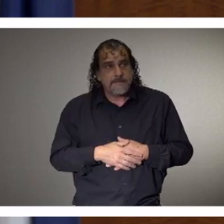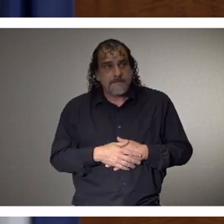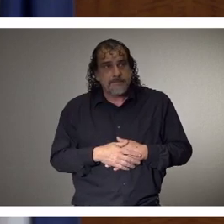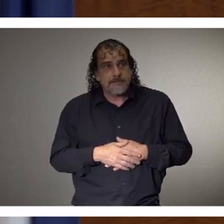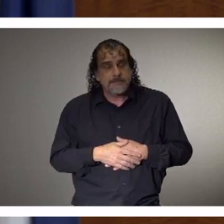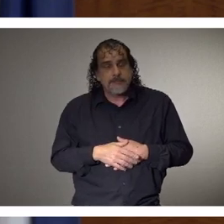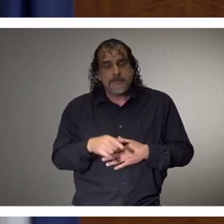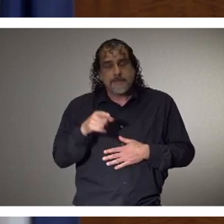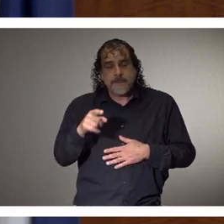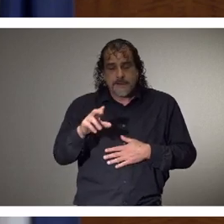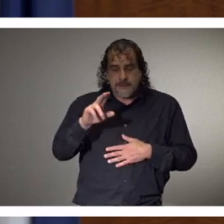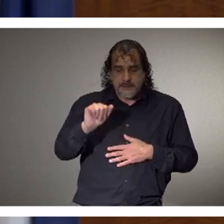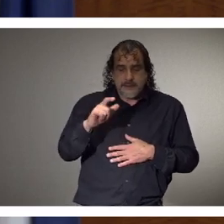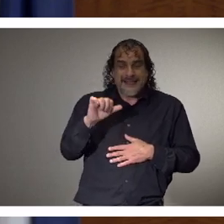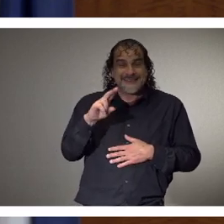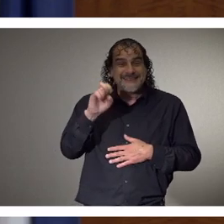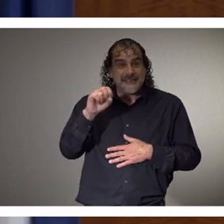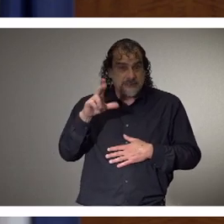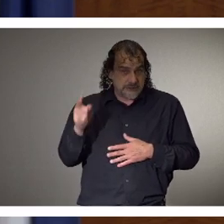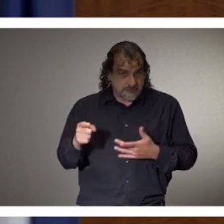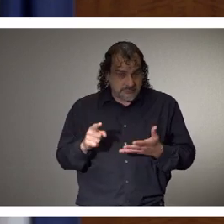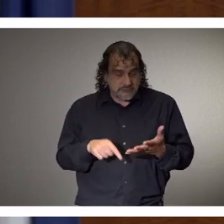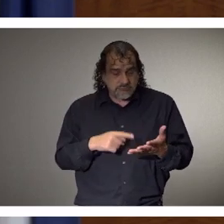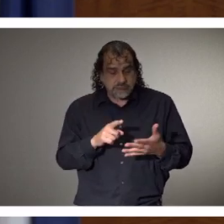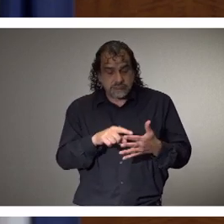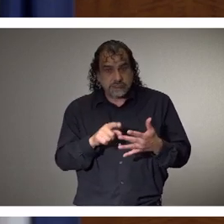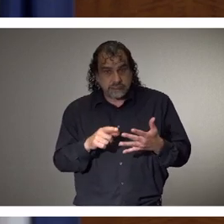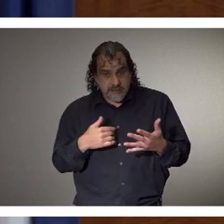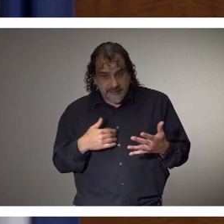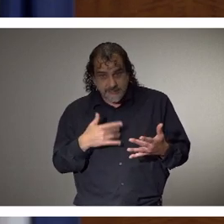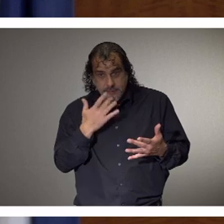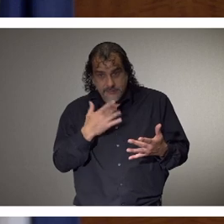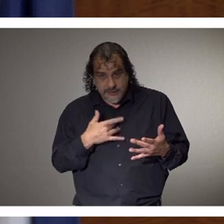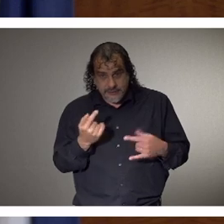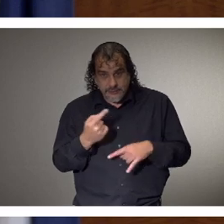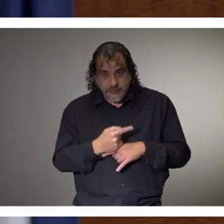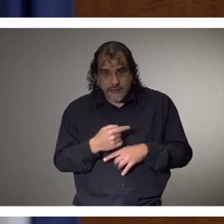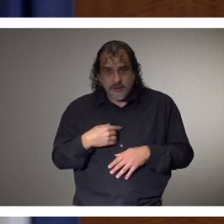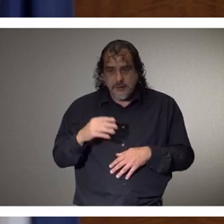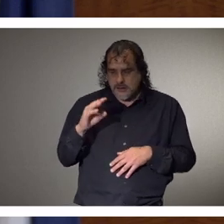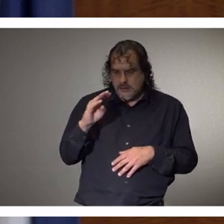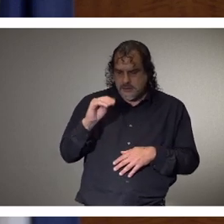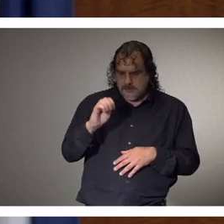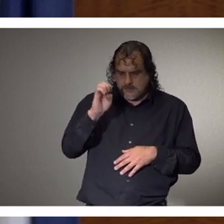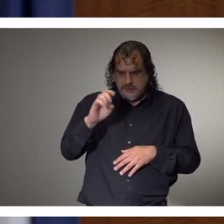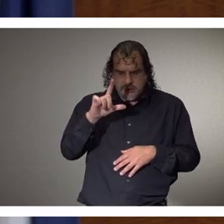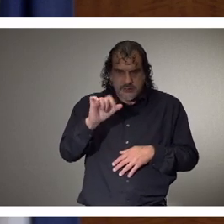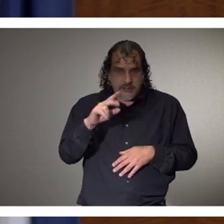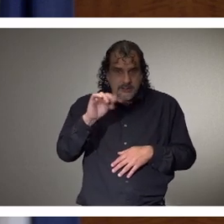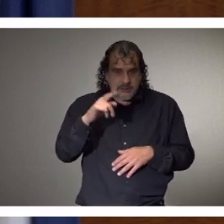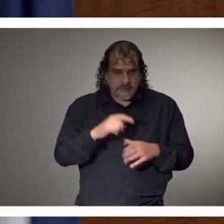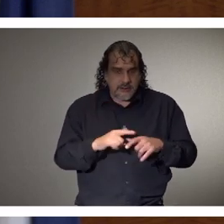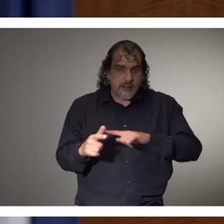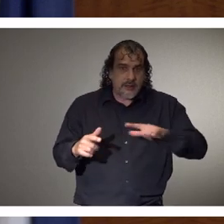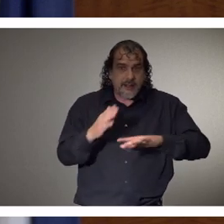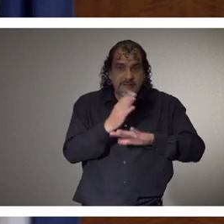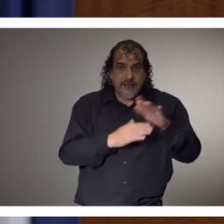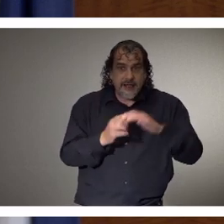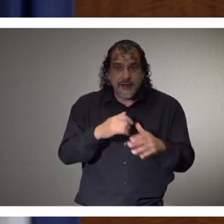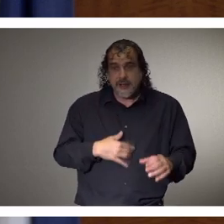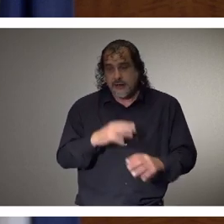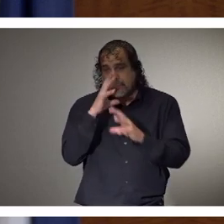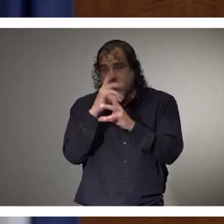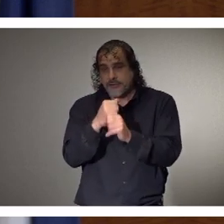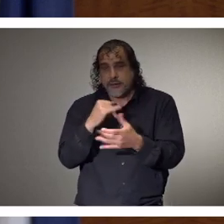Alexa Salmon has a birthday today. Happy birthday, Alexa. To Malik Windham, left-handed, loves to draw and loves to